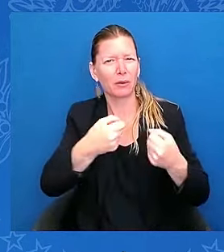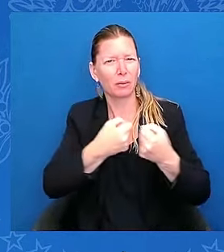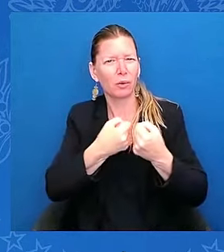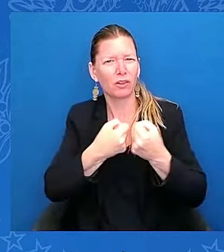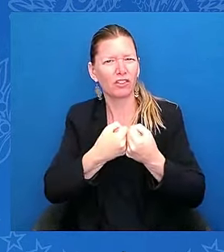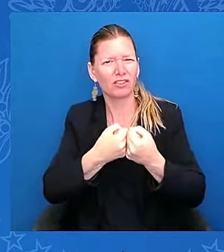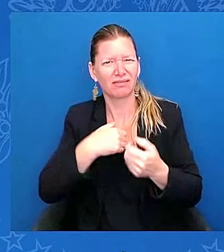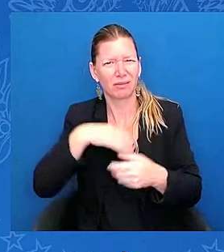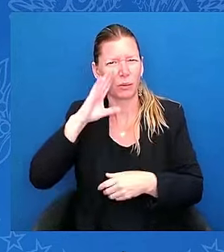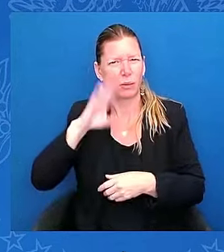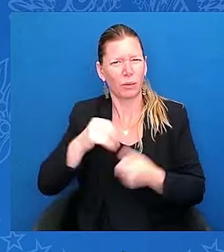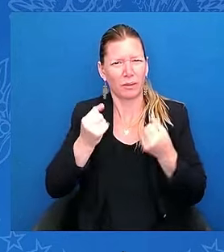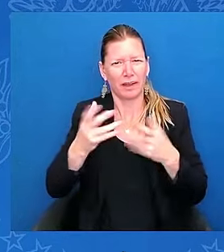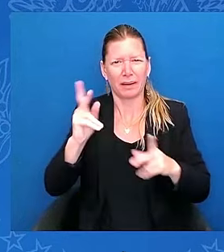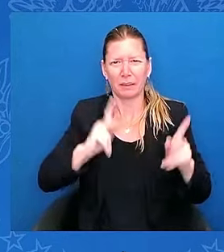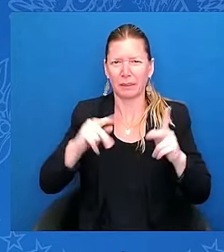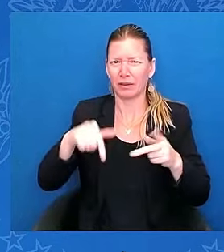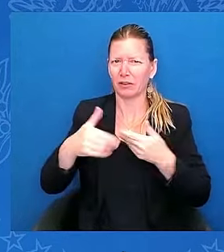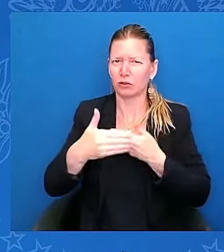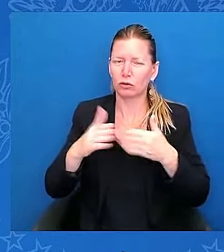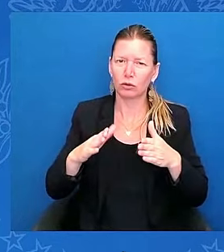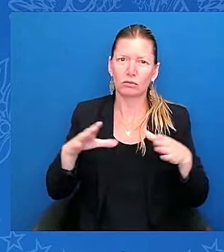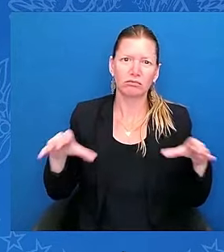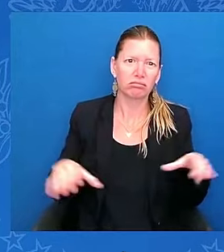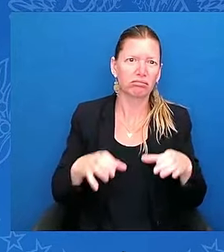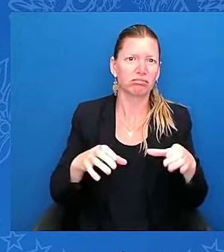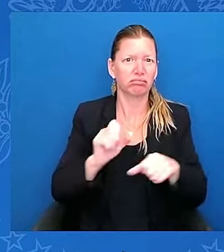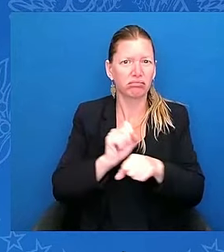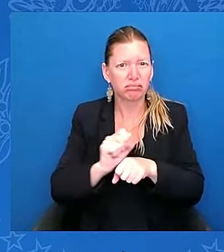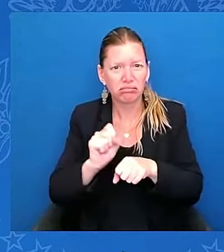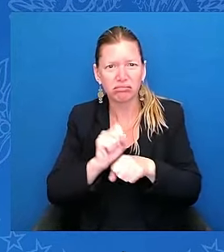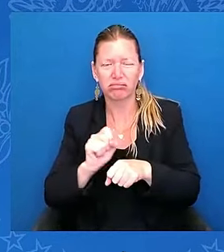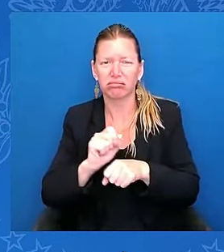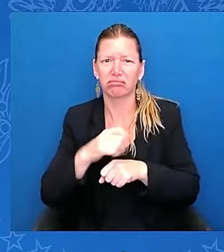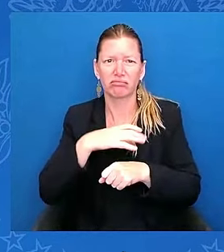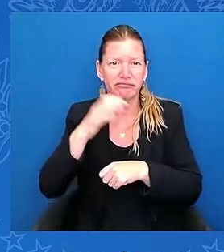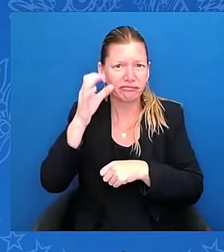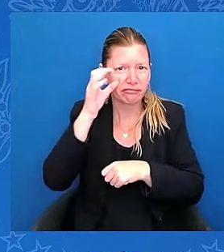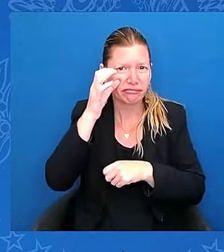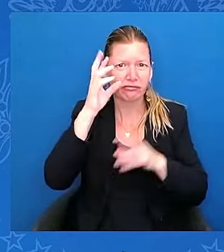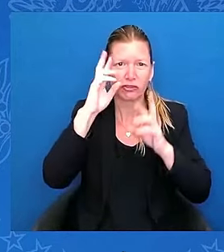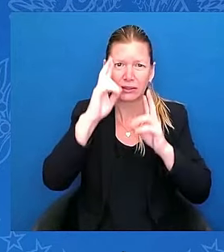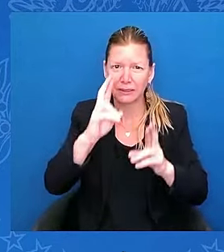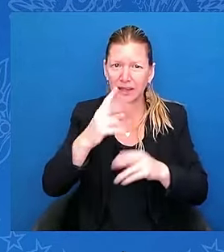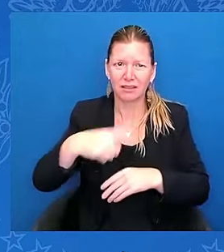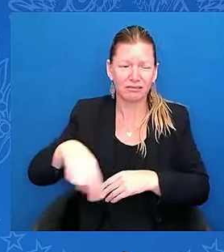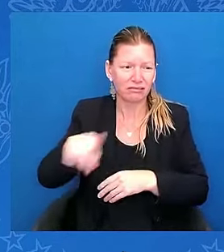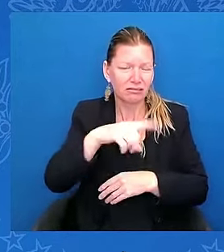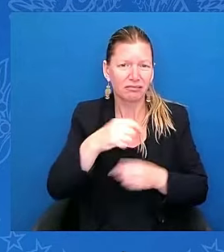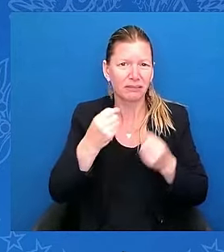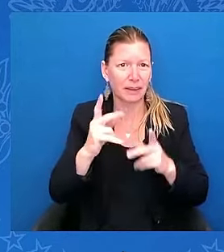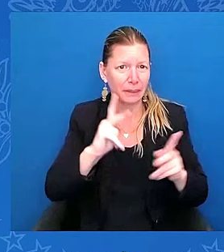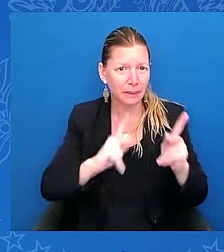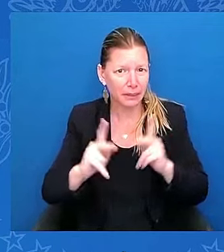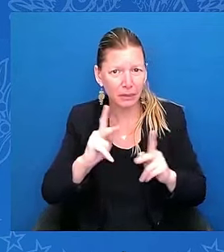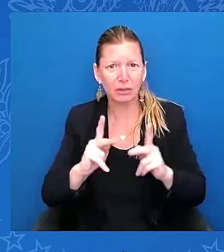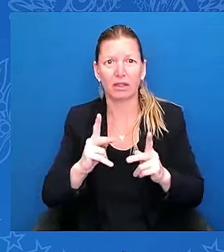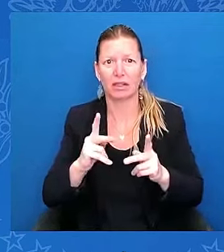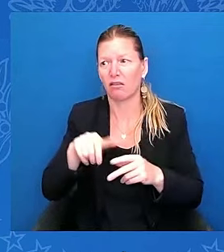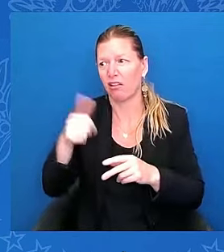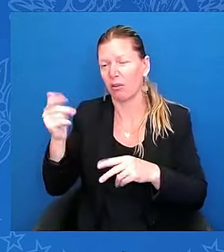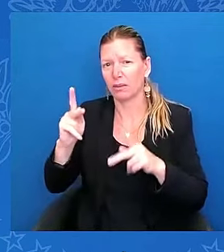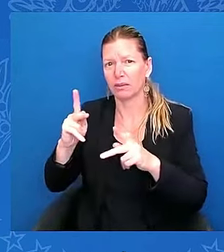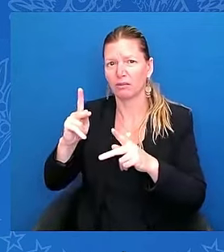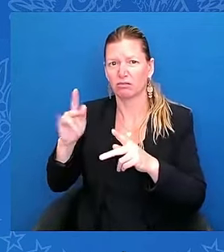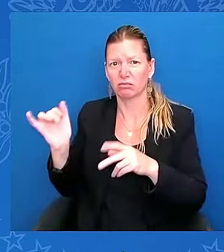many of you and many people behind me of the concerns you felt as President and I had to take these actions. Every nation must secure its